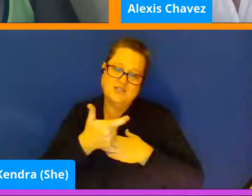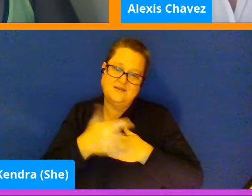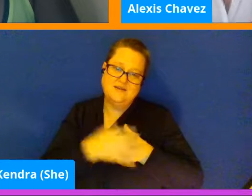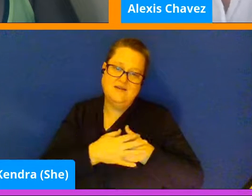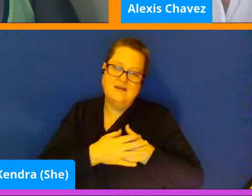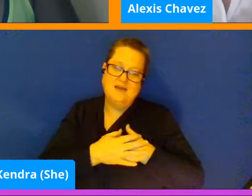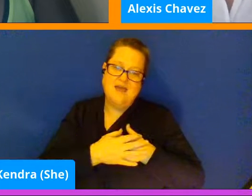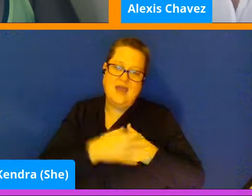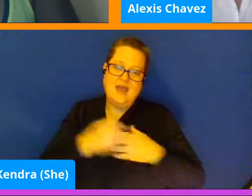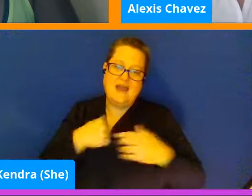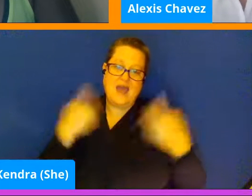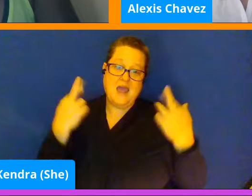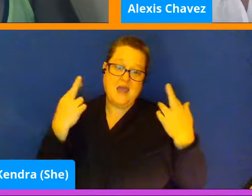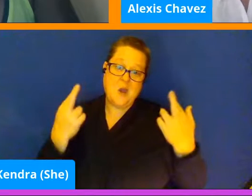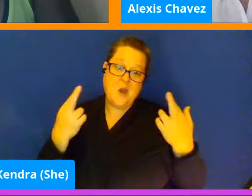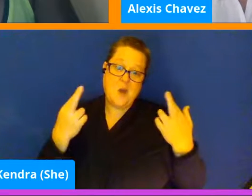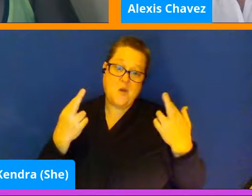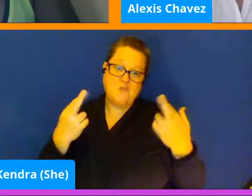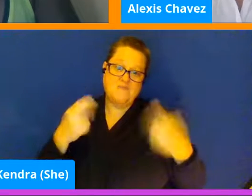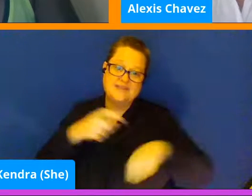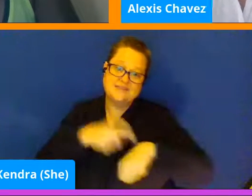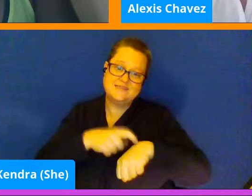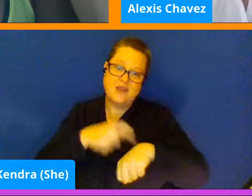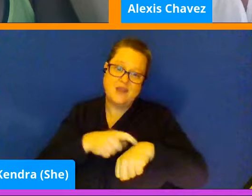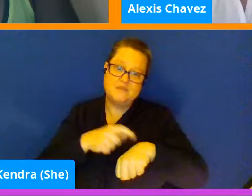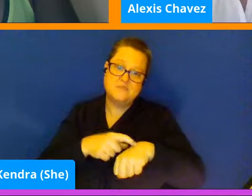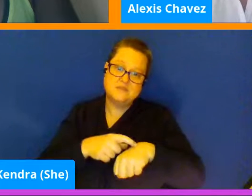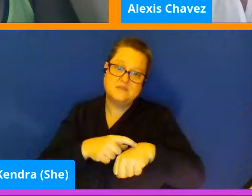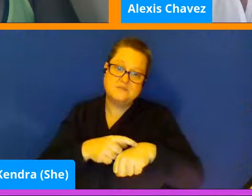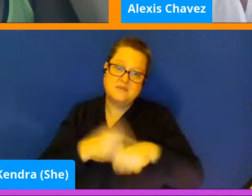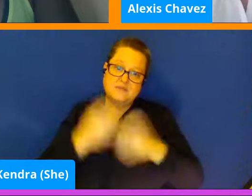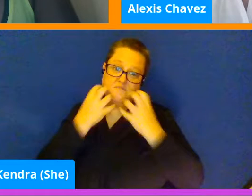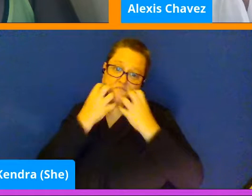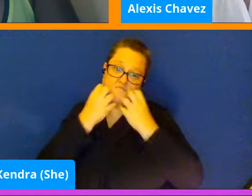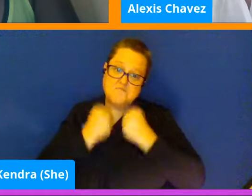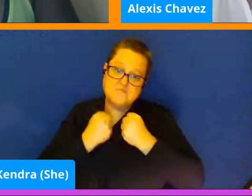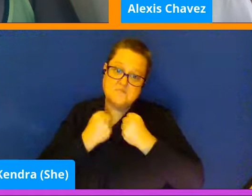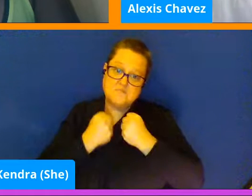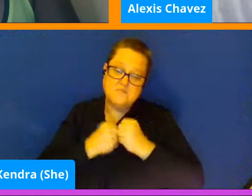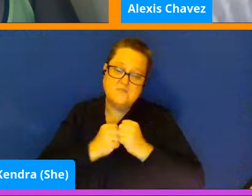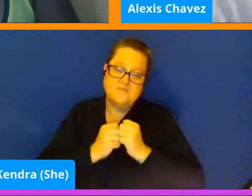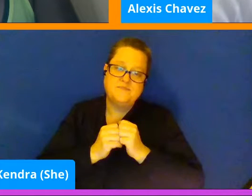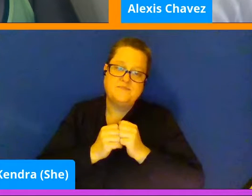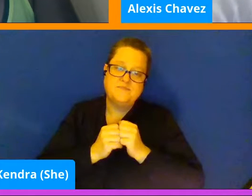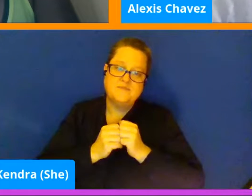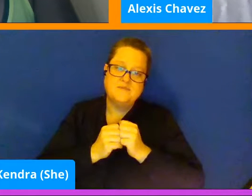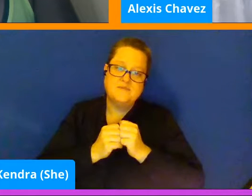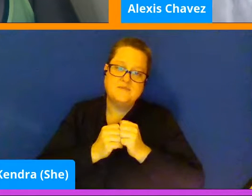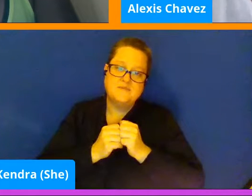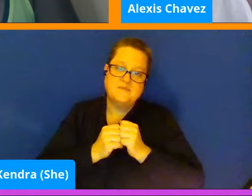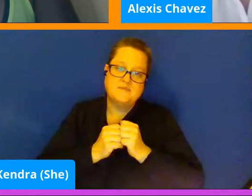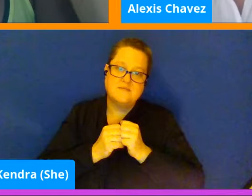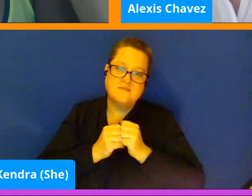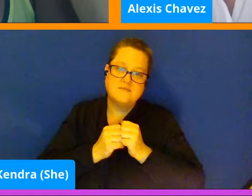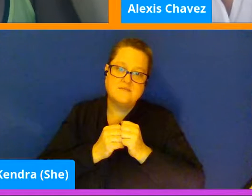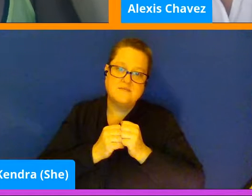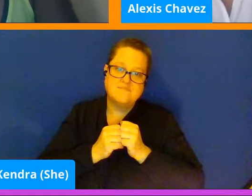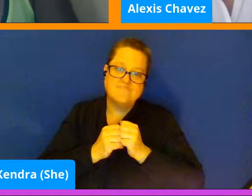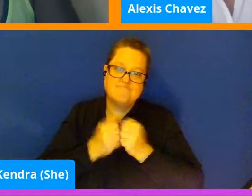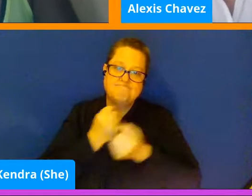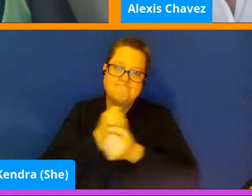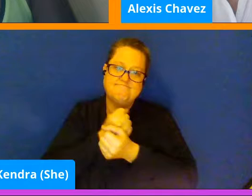this time has been meaningful to you and, uh, uh, stay safe.